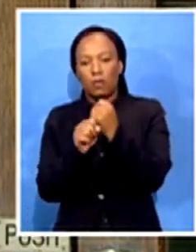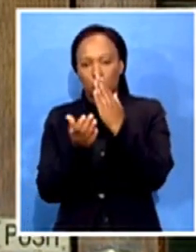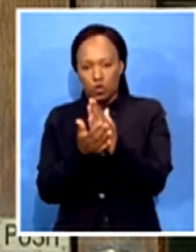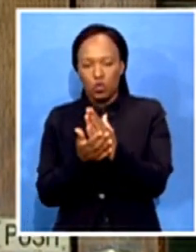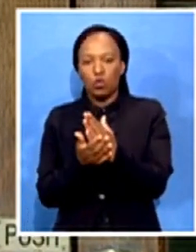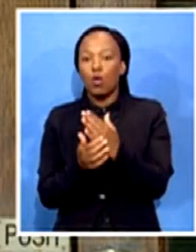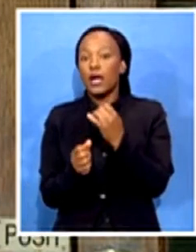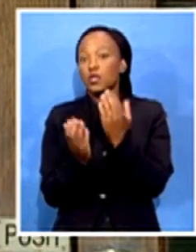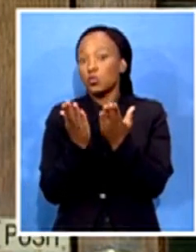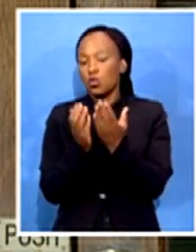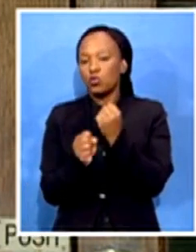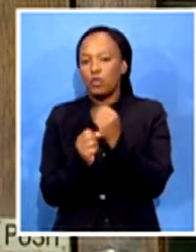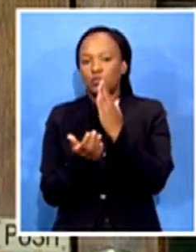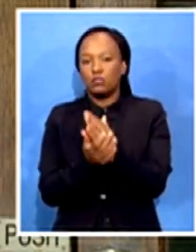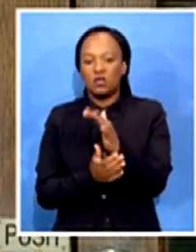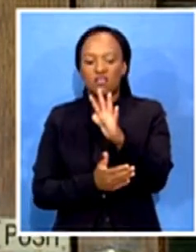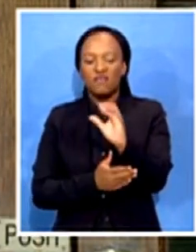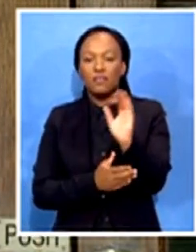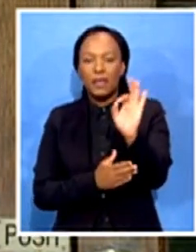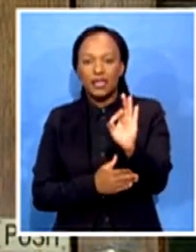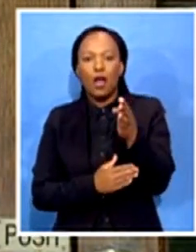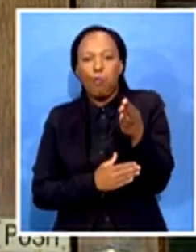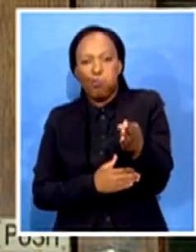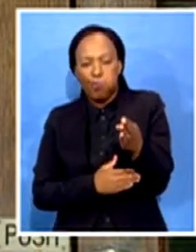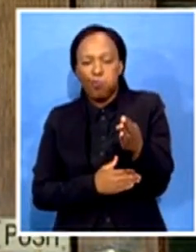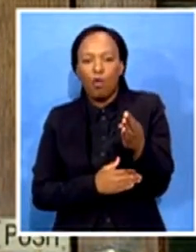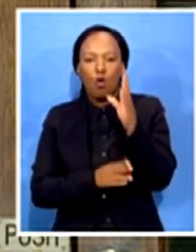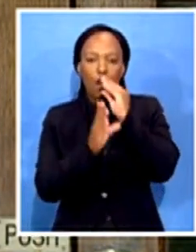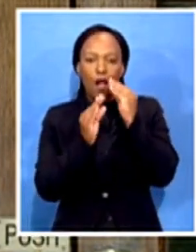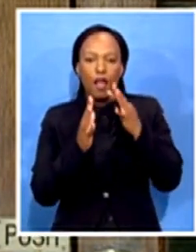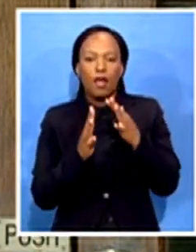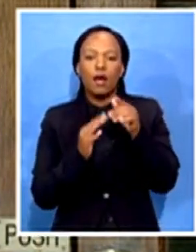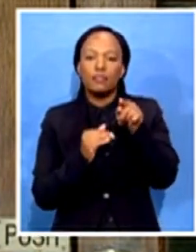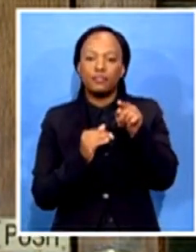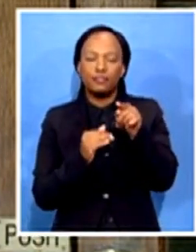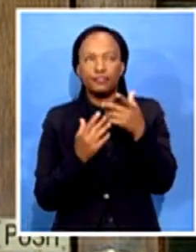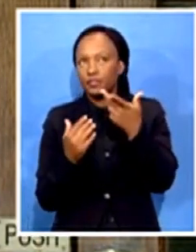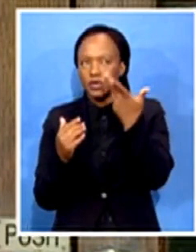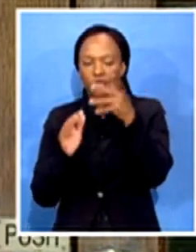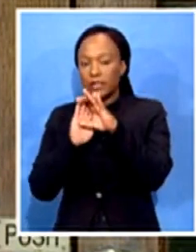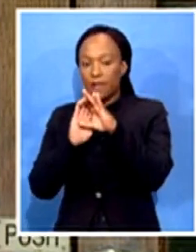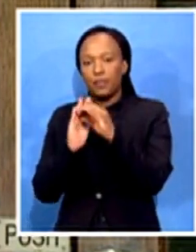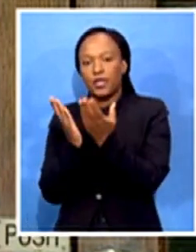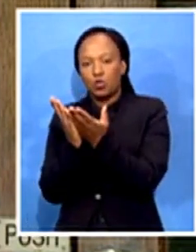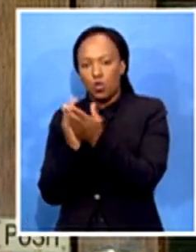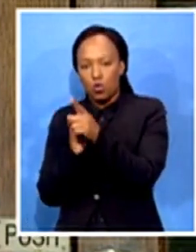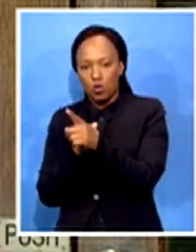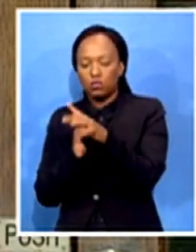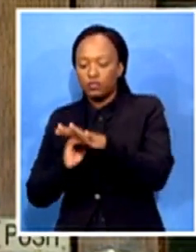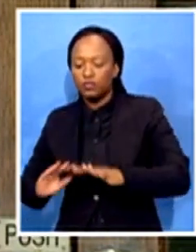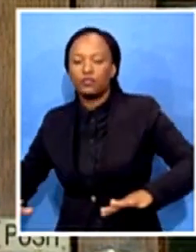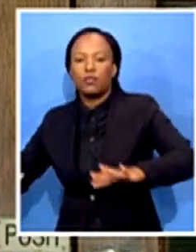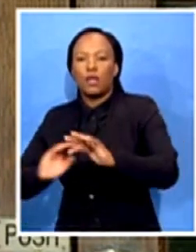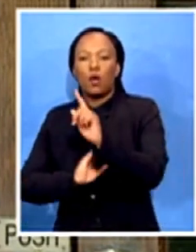So, if the learner is having 500, if the school, the capacity of the school is 1,000, then only 500